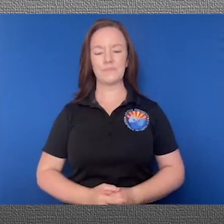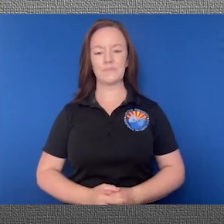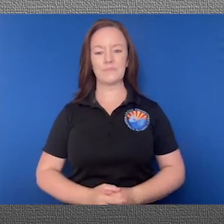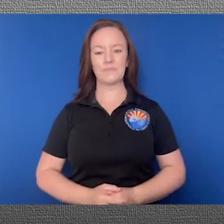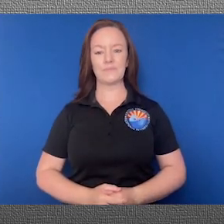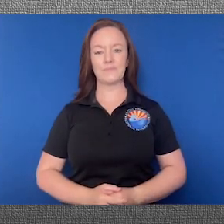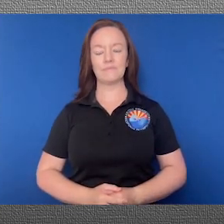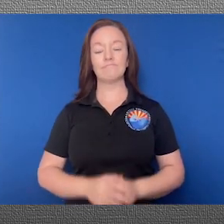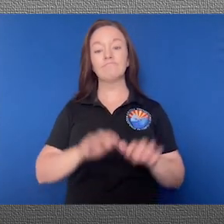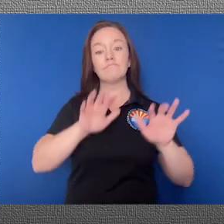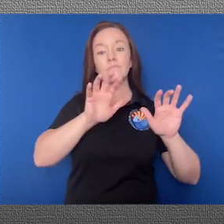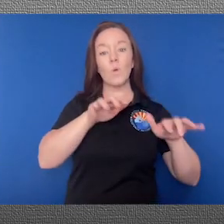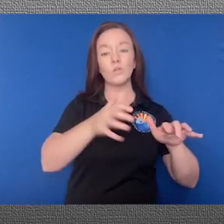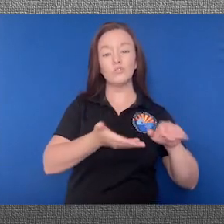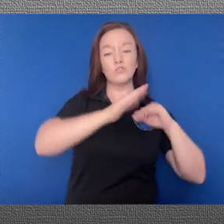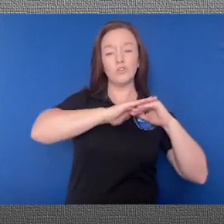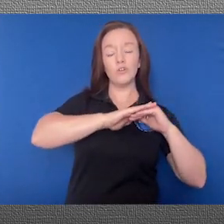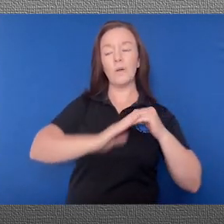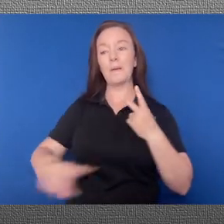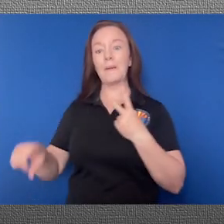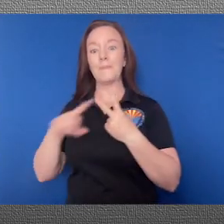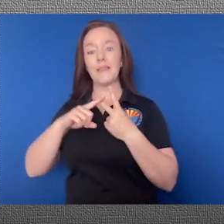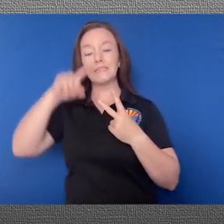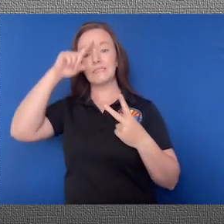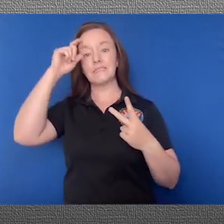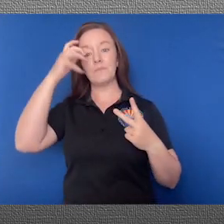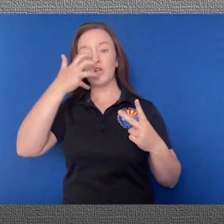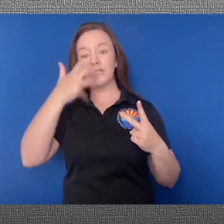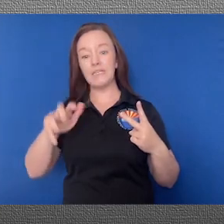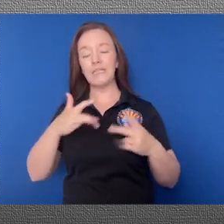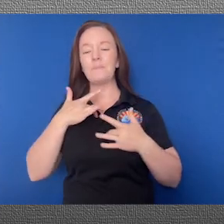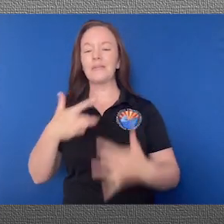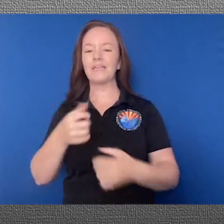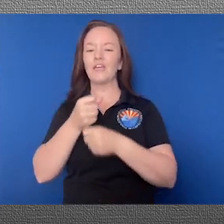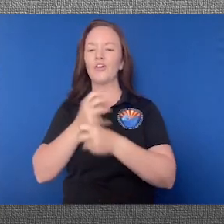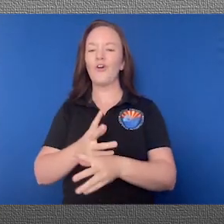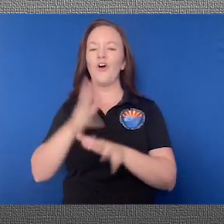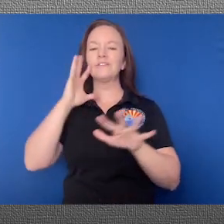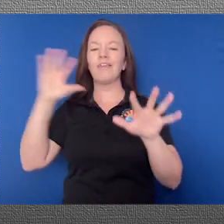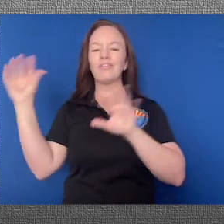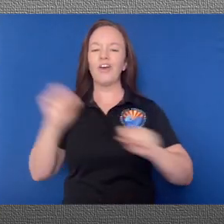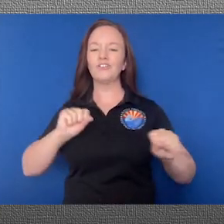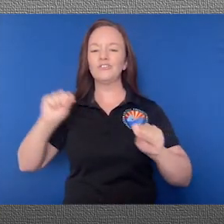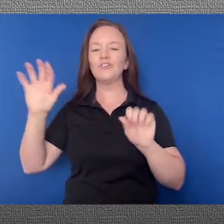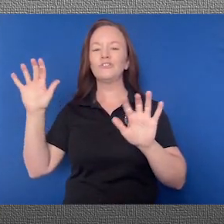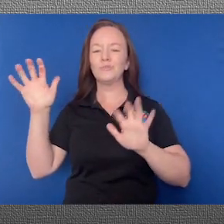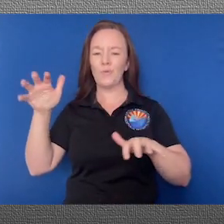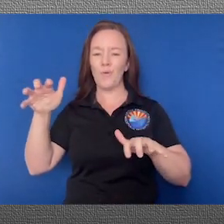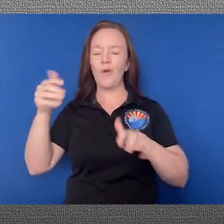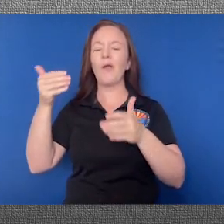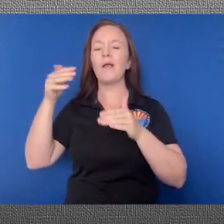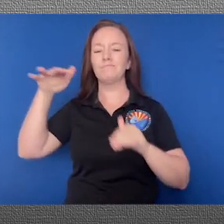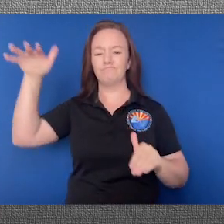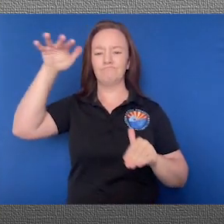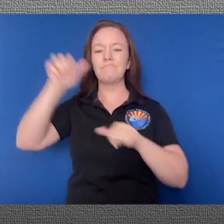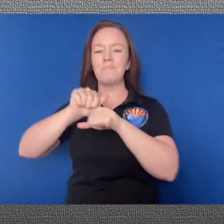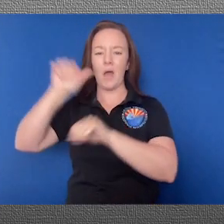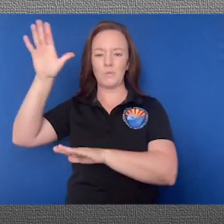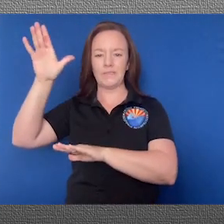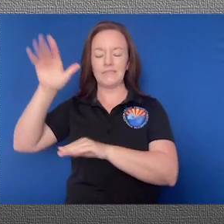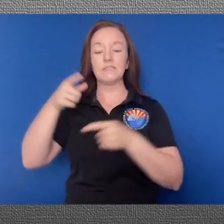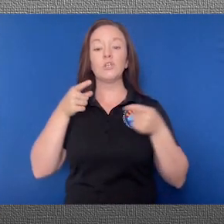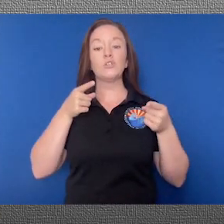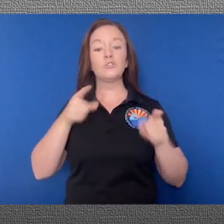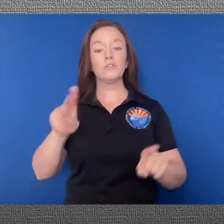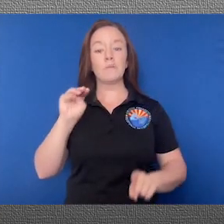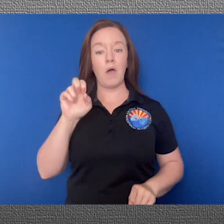The increasing moisture combined with the summer heat tends to promote thunderstorm activity over the desert mountains. During the monsoon season,